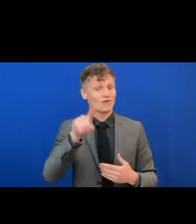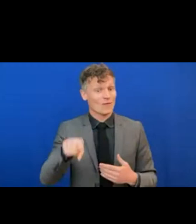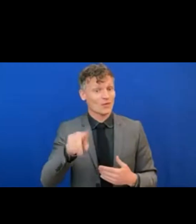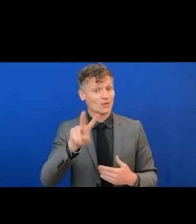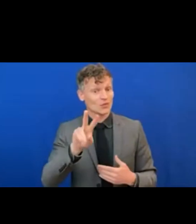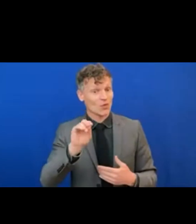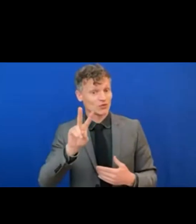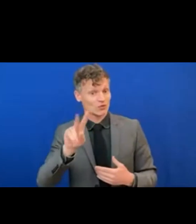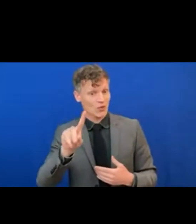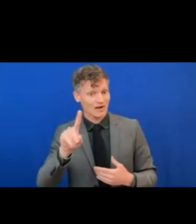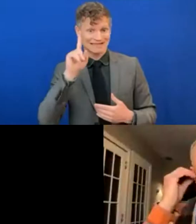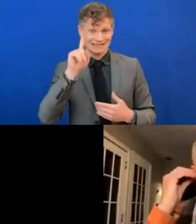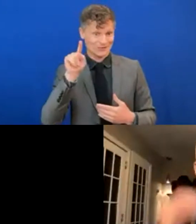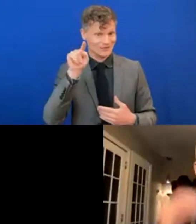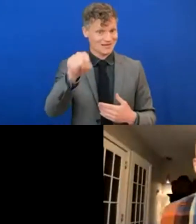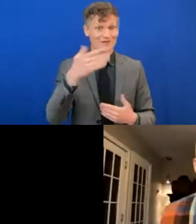attention.